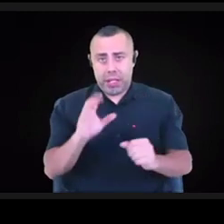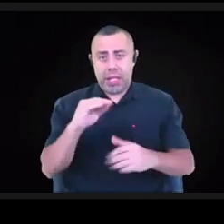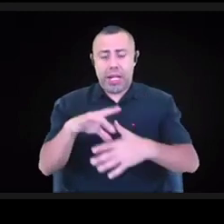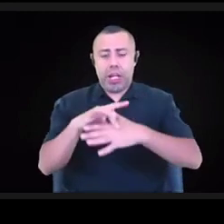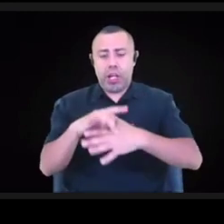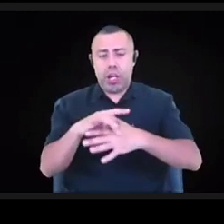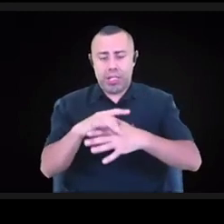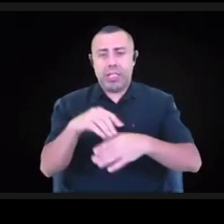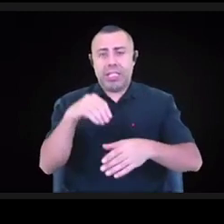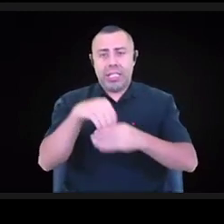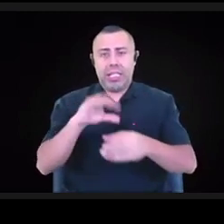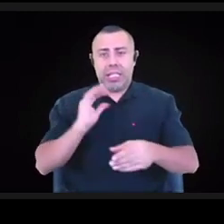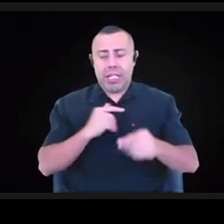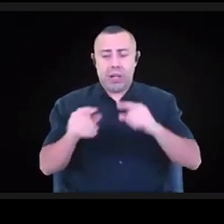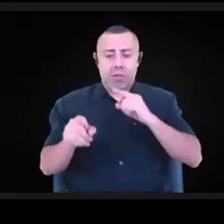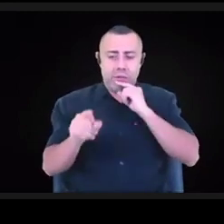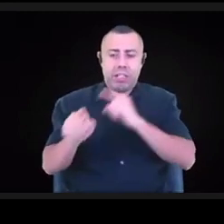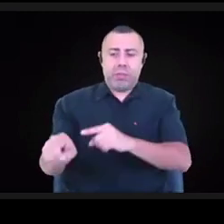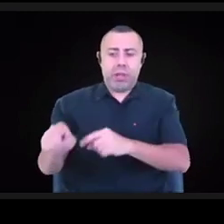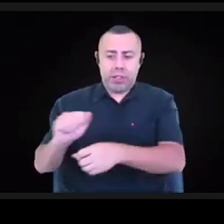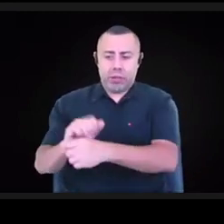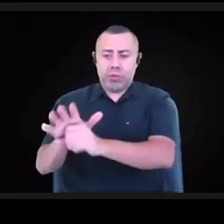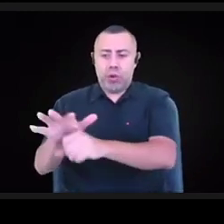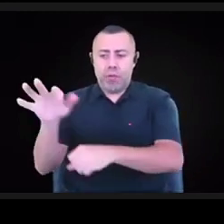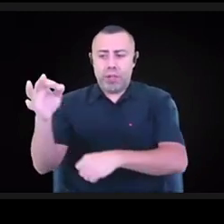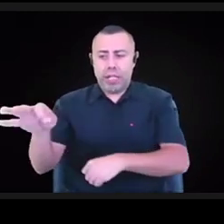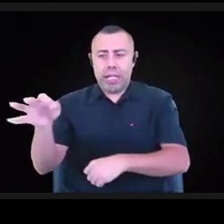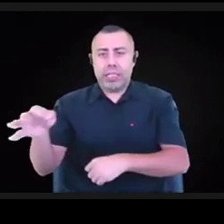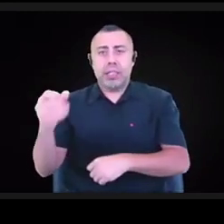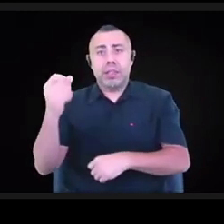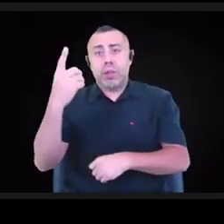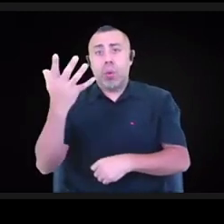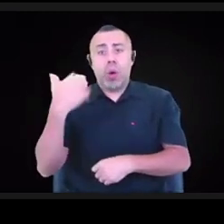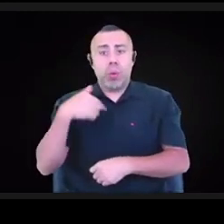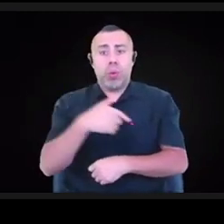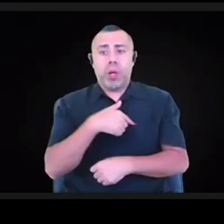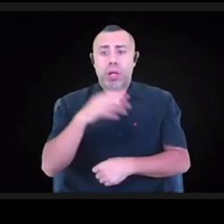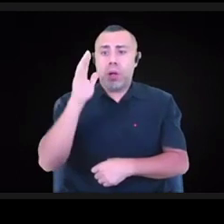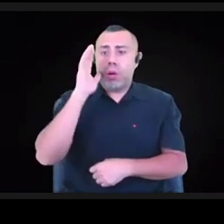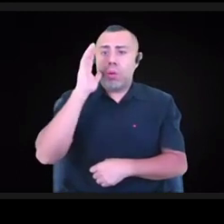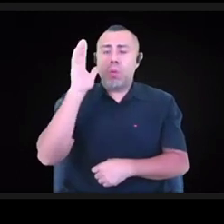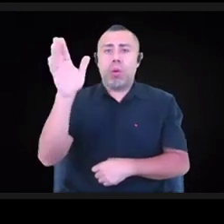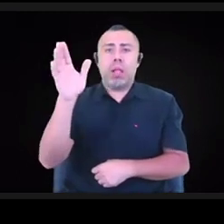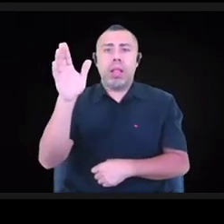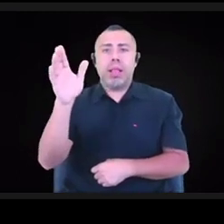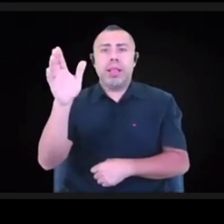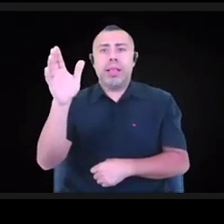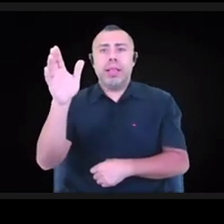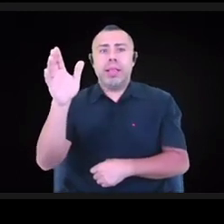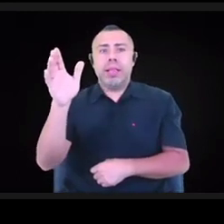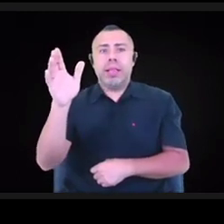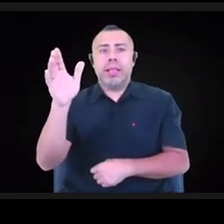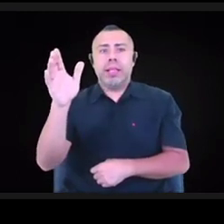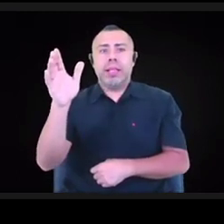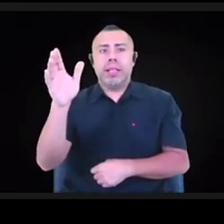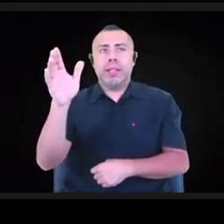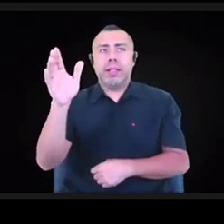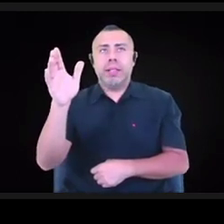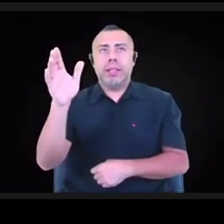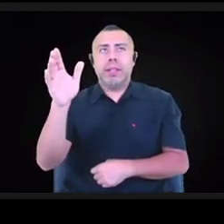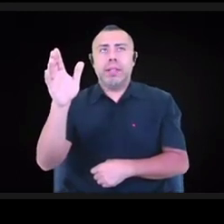-19. And what we will be regarding the